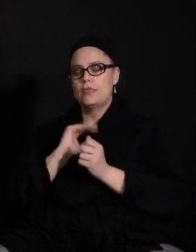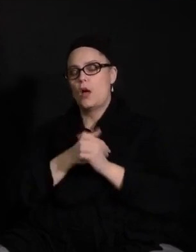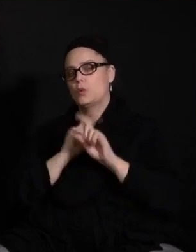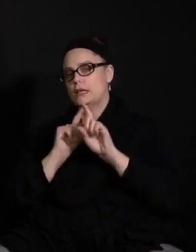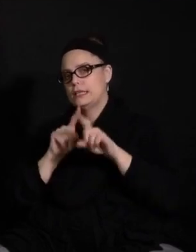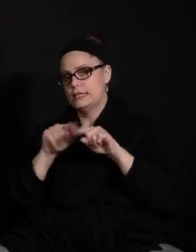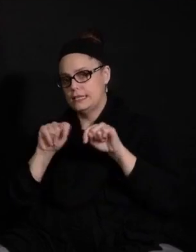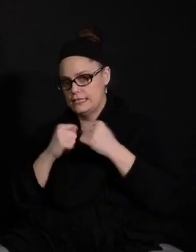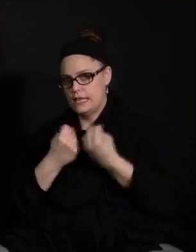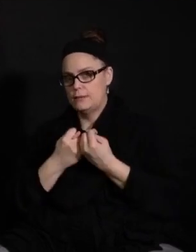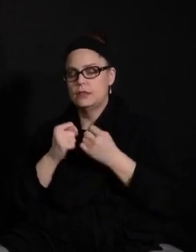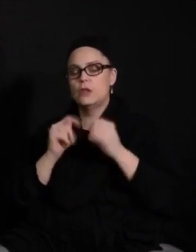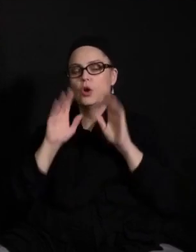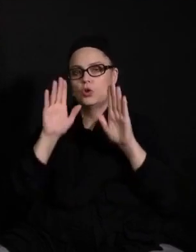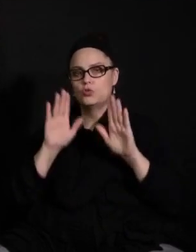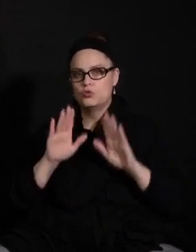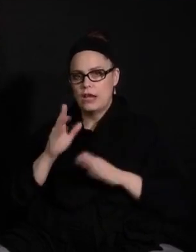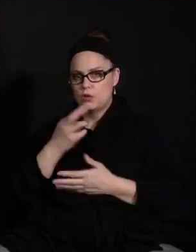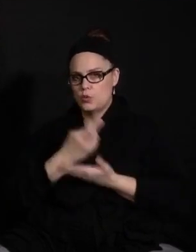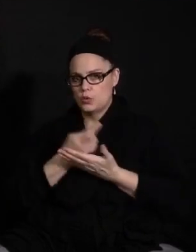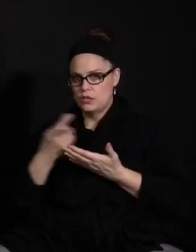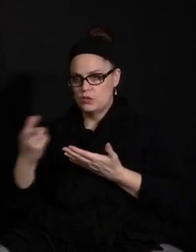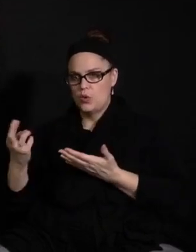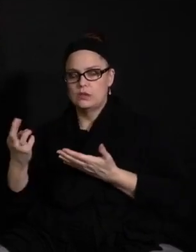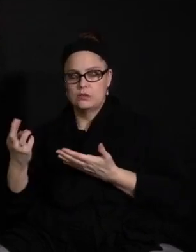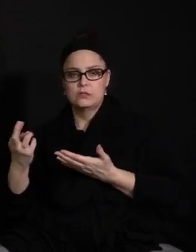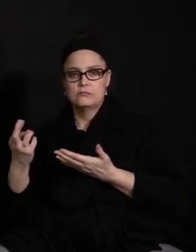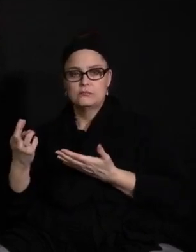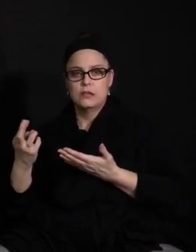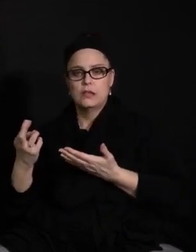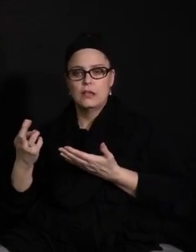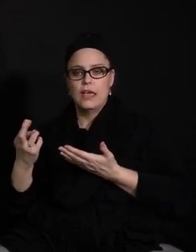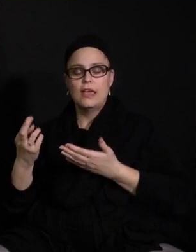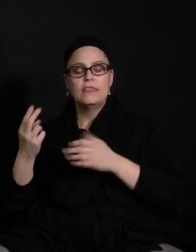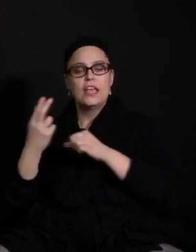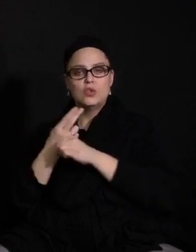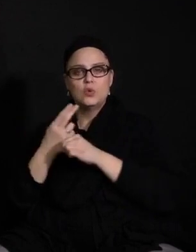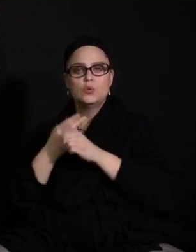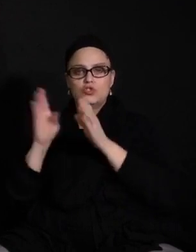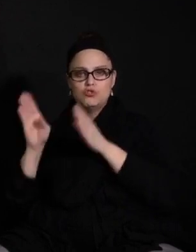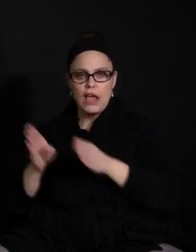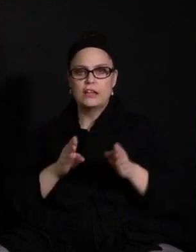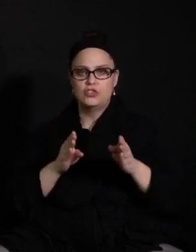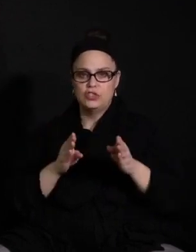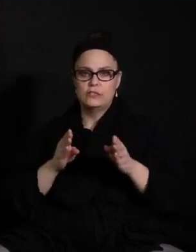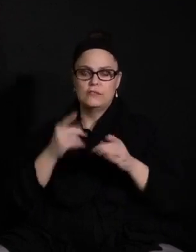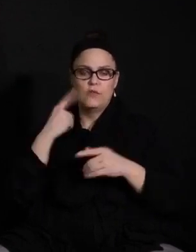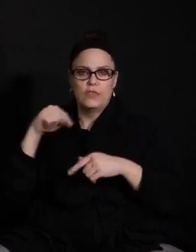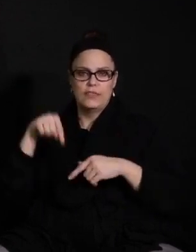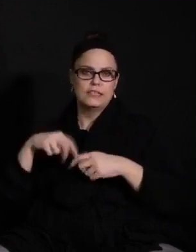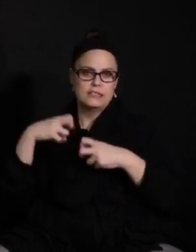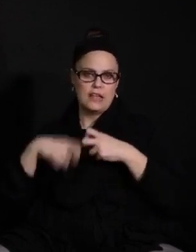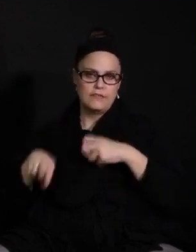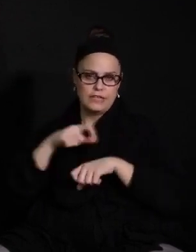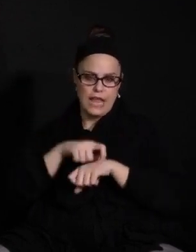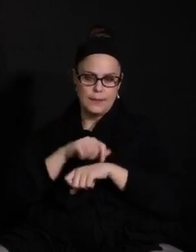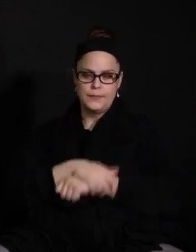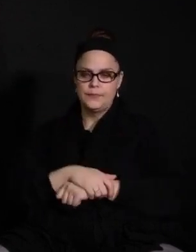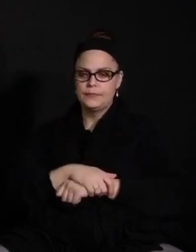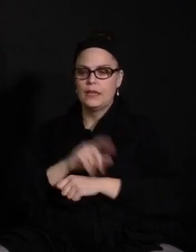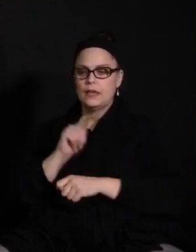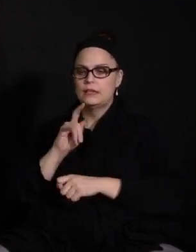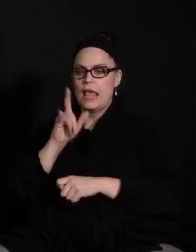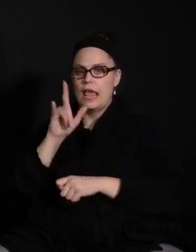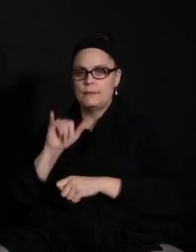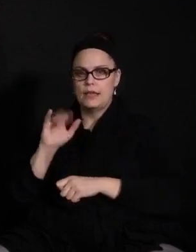great resource and and again have some specific strategies that have been effective during this really difficult time. The next question is from Tammy Ottawa teacher